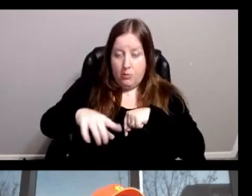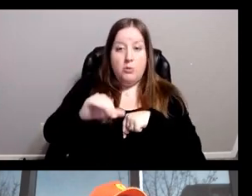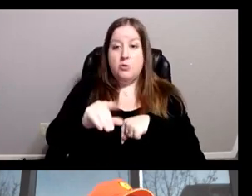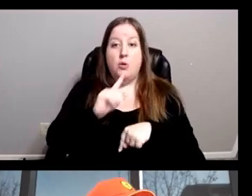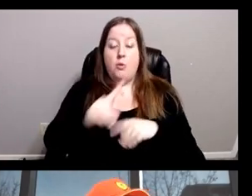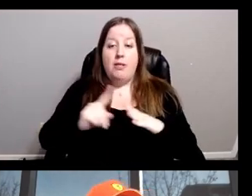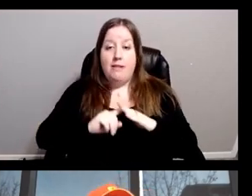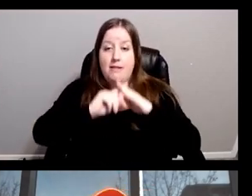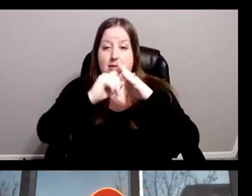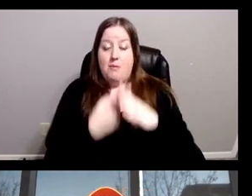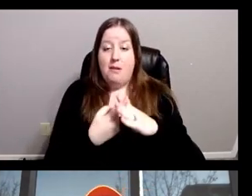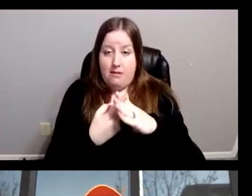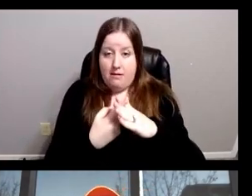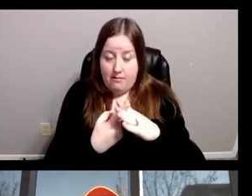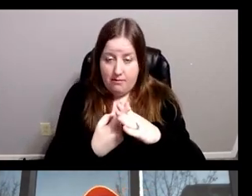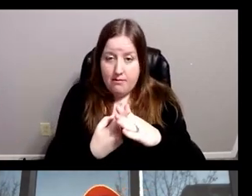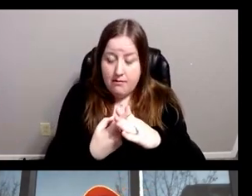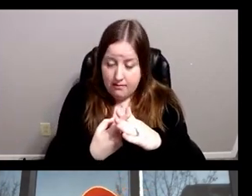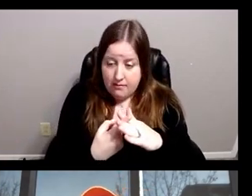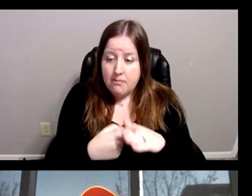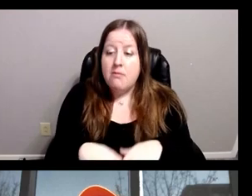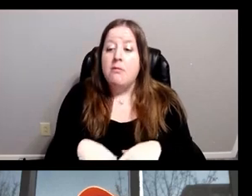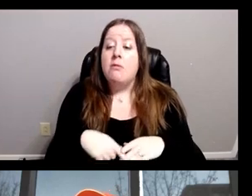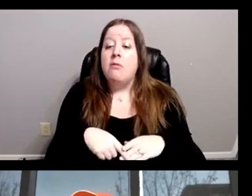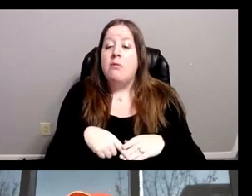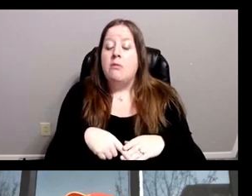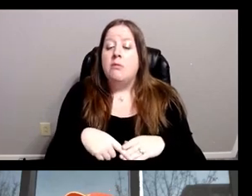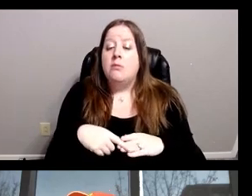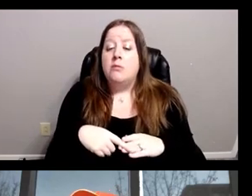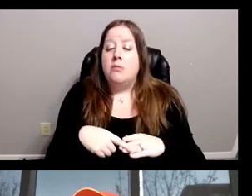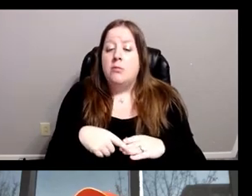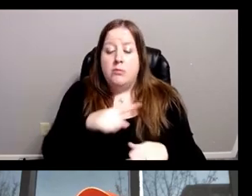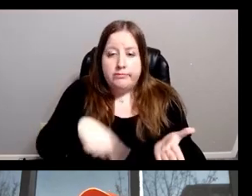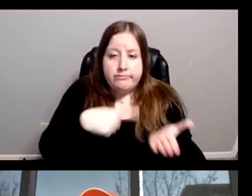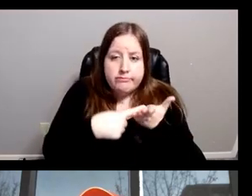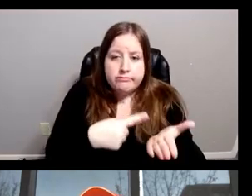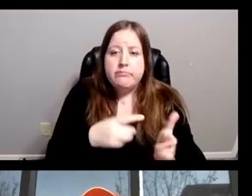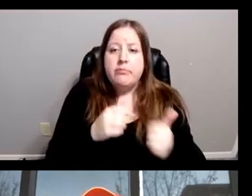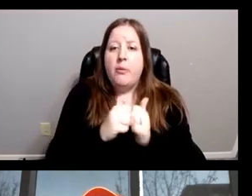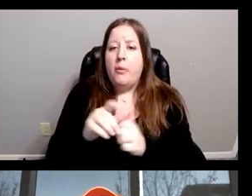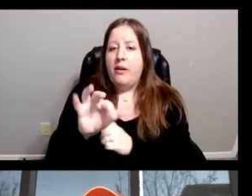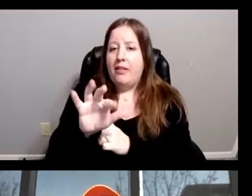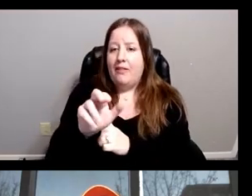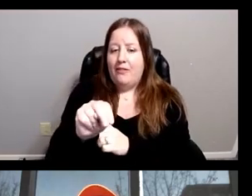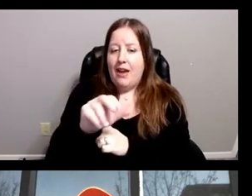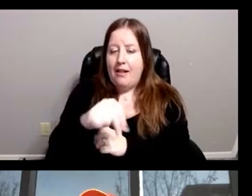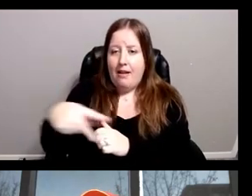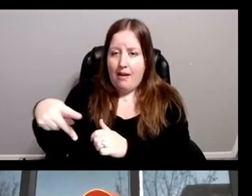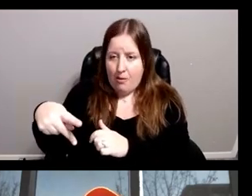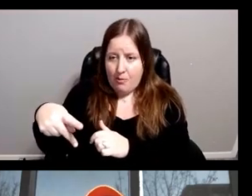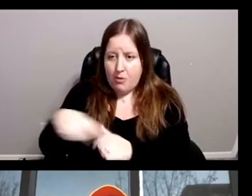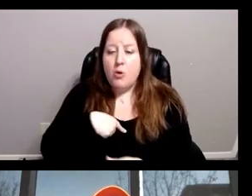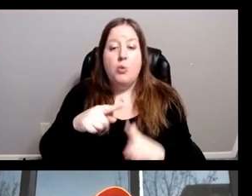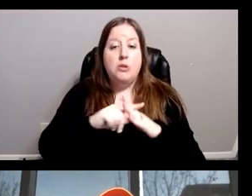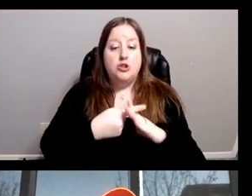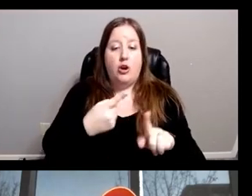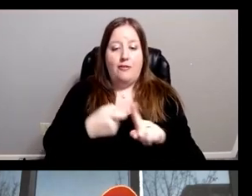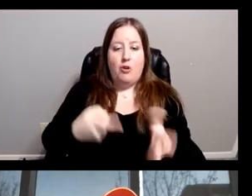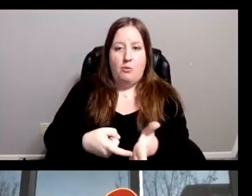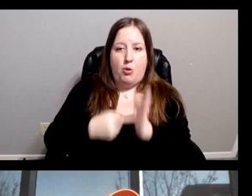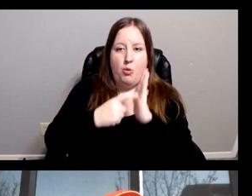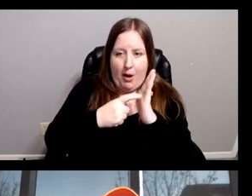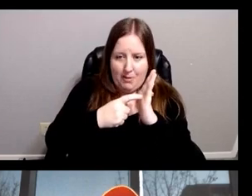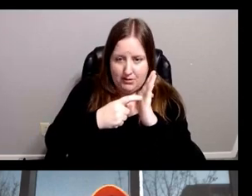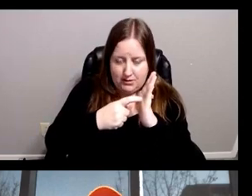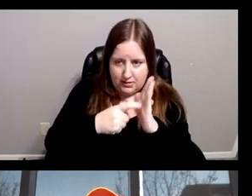of, what we did at the beginning of the conversation about the fan app, we started from requirements. And Adrian already